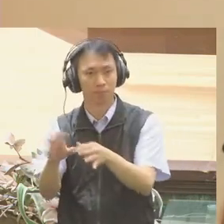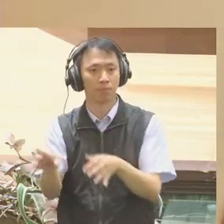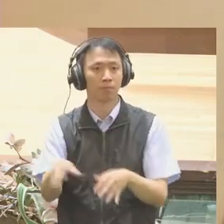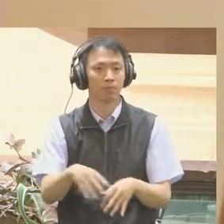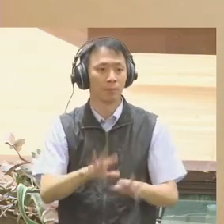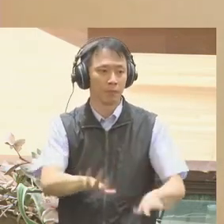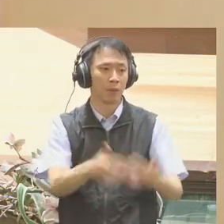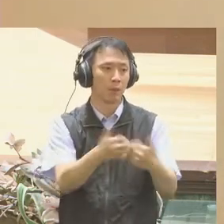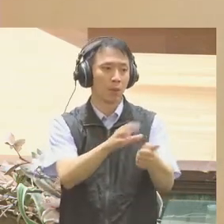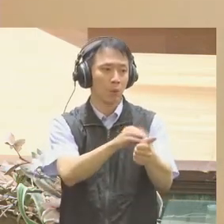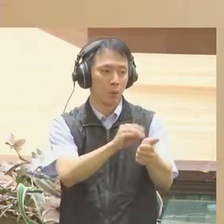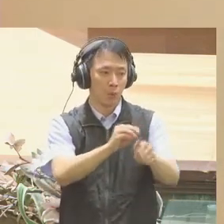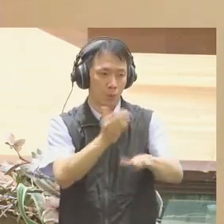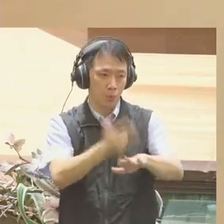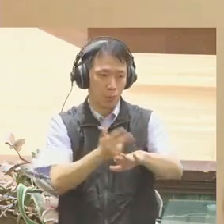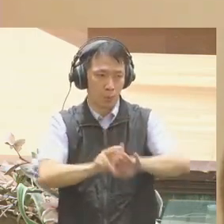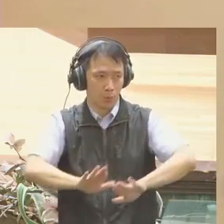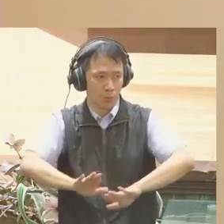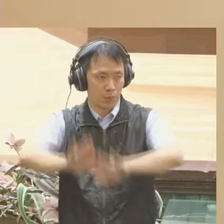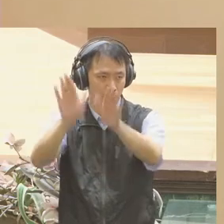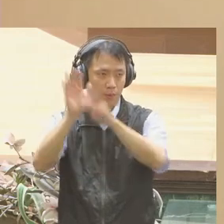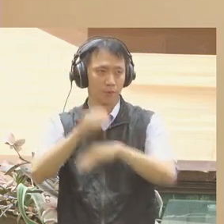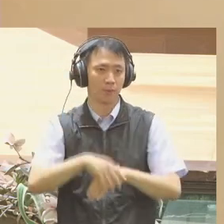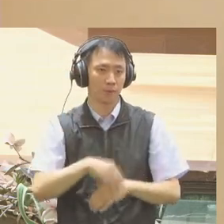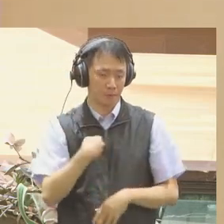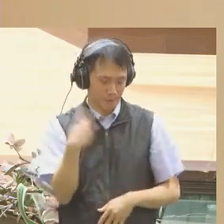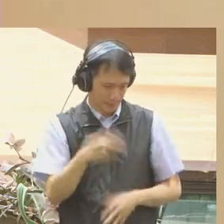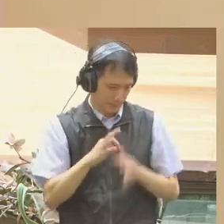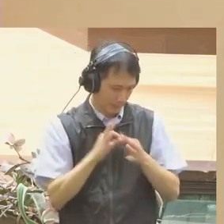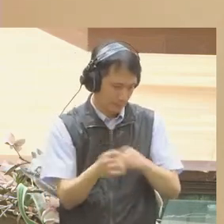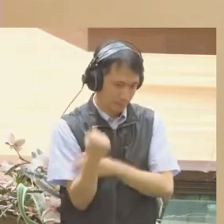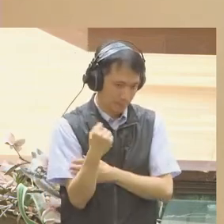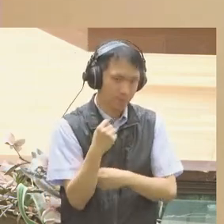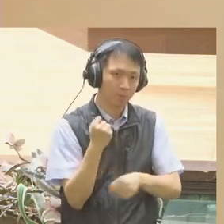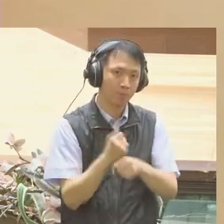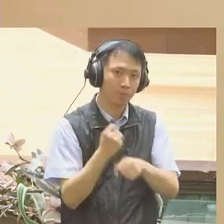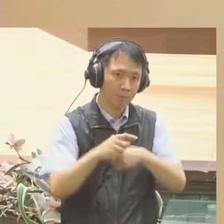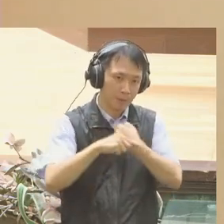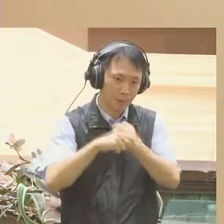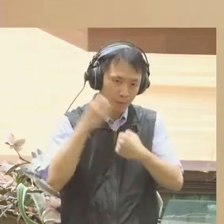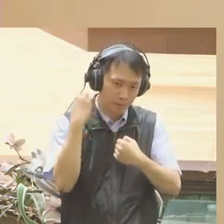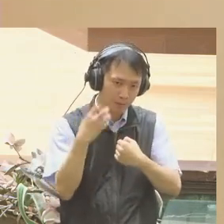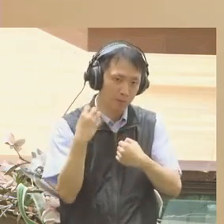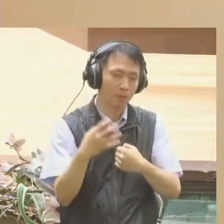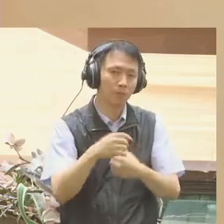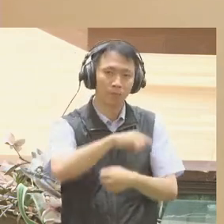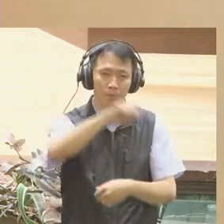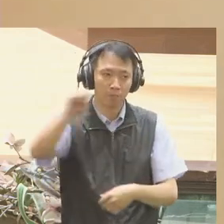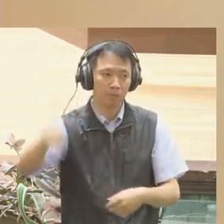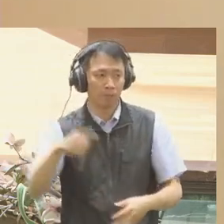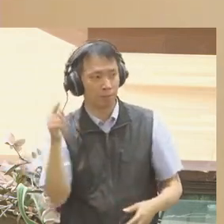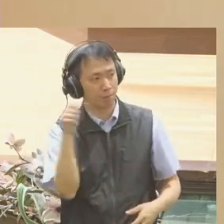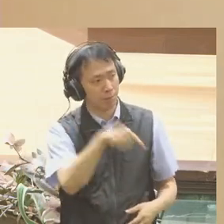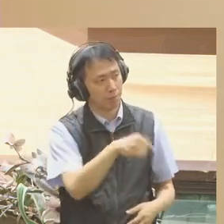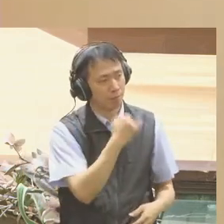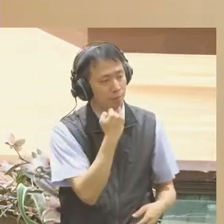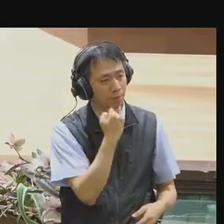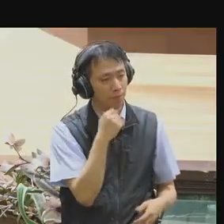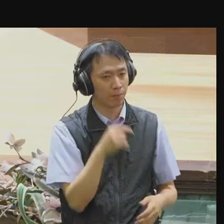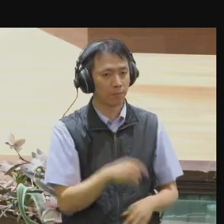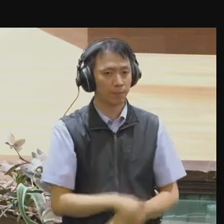that integrate data science methods into tools the public can use to better understand and communicate itself, and we'll make those available.